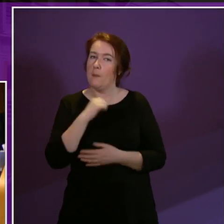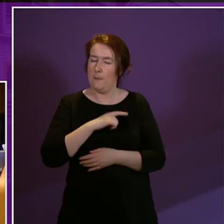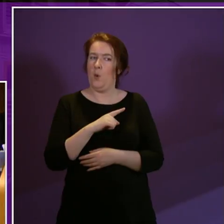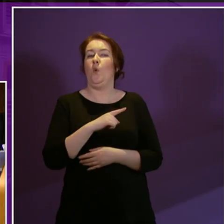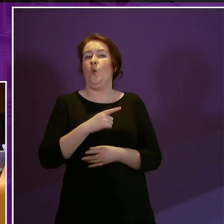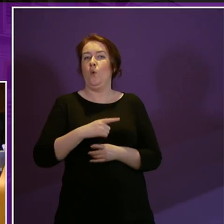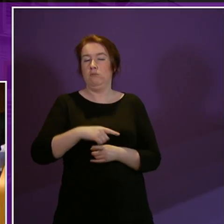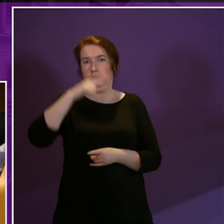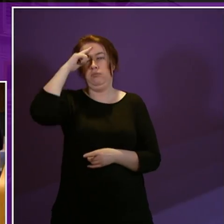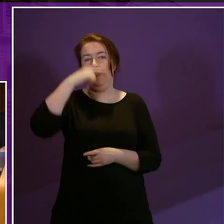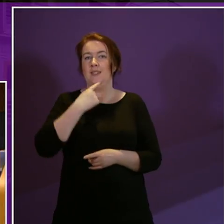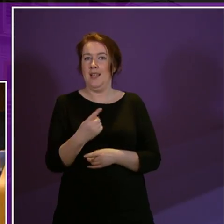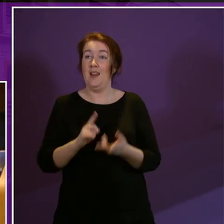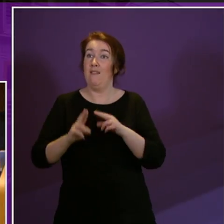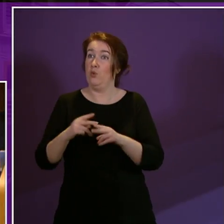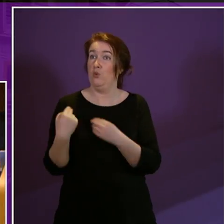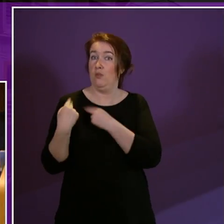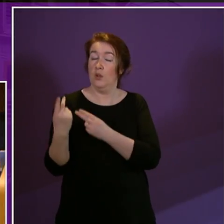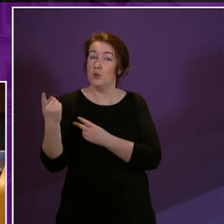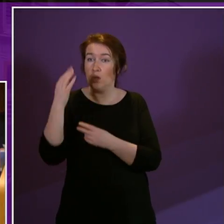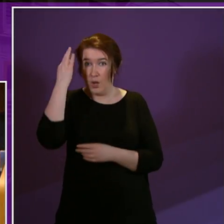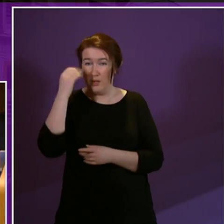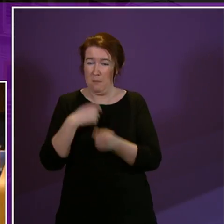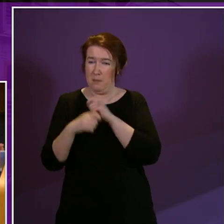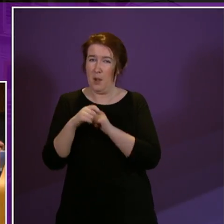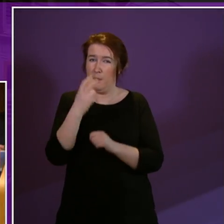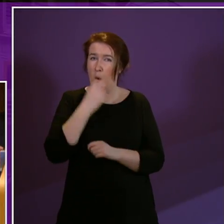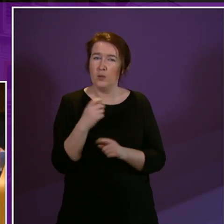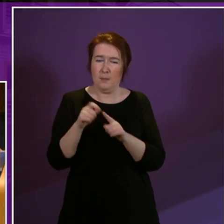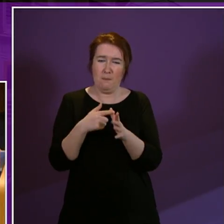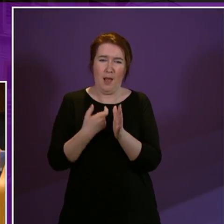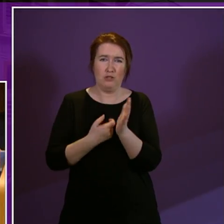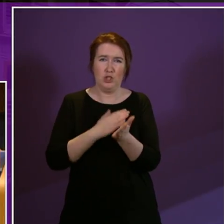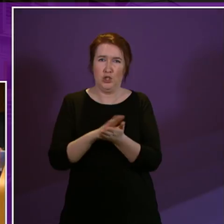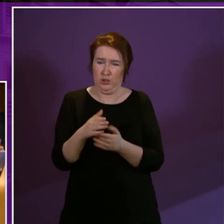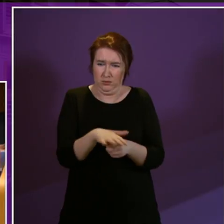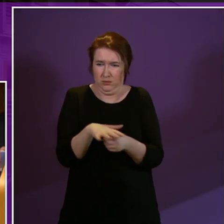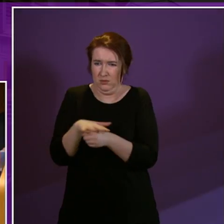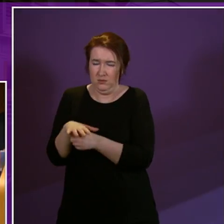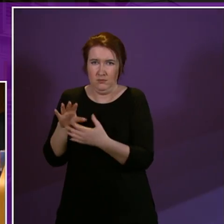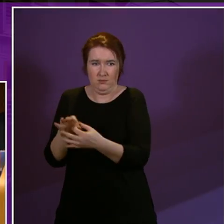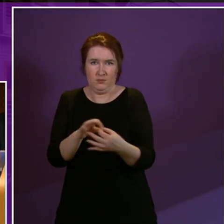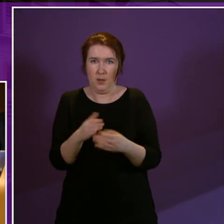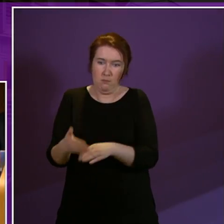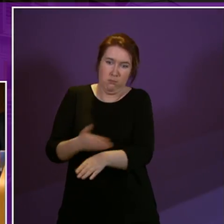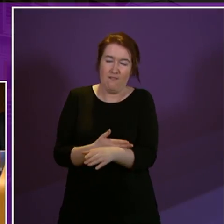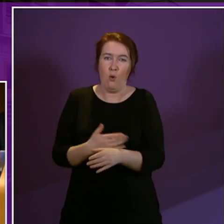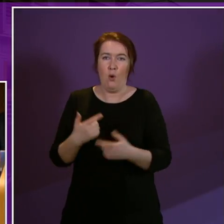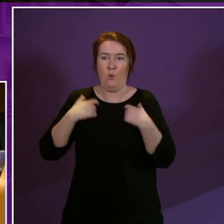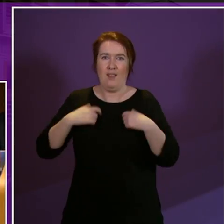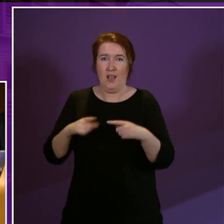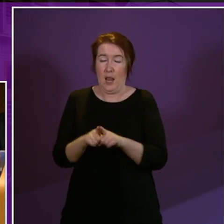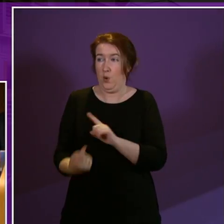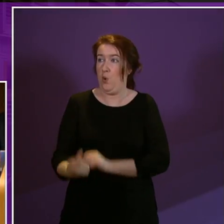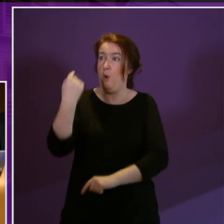evidence that they said that that would equate to the parish system the old parochial system that preceded the welfare state so